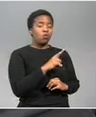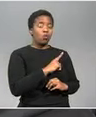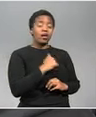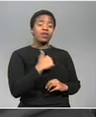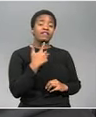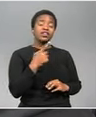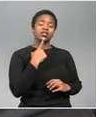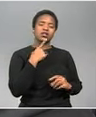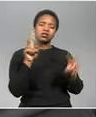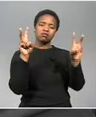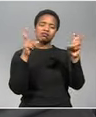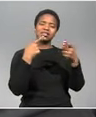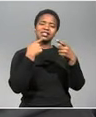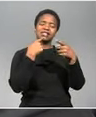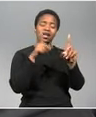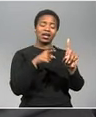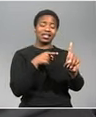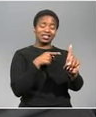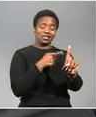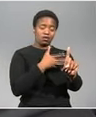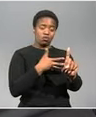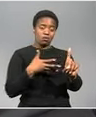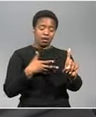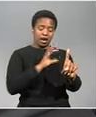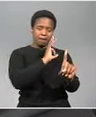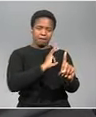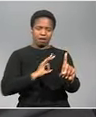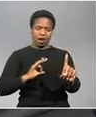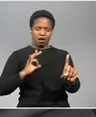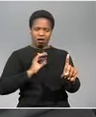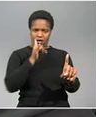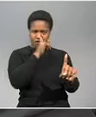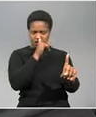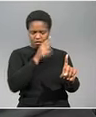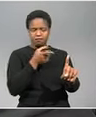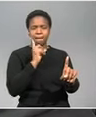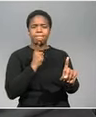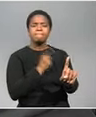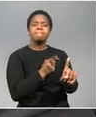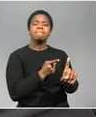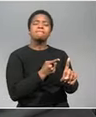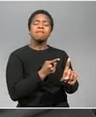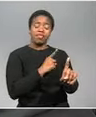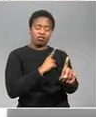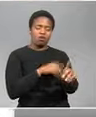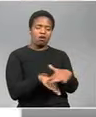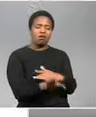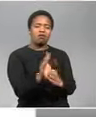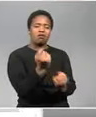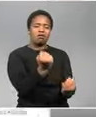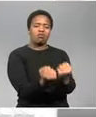have issued which the statement itself follows the arrests of the mayor and her appearance in Devon High Court